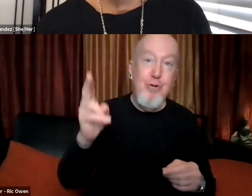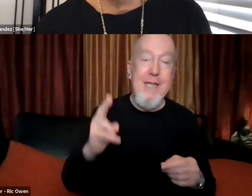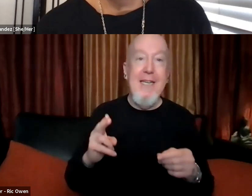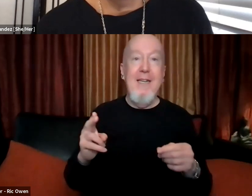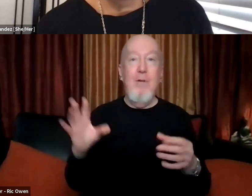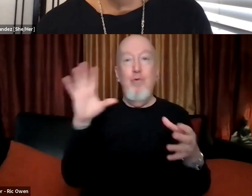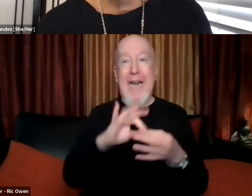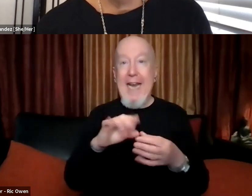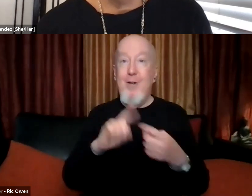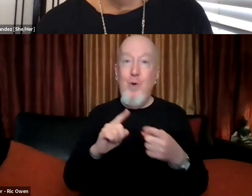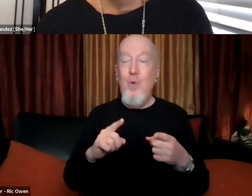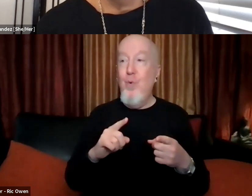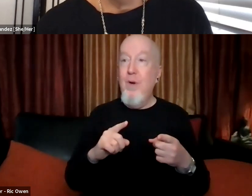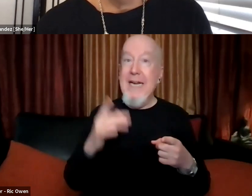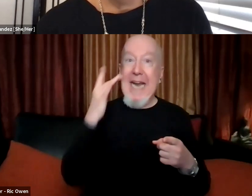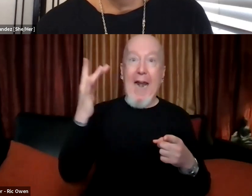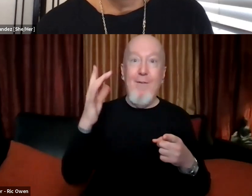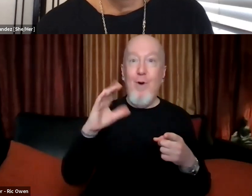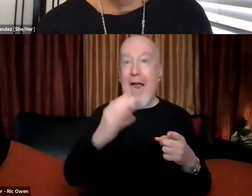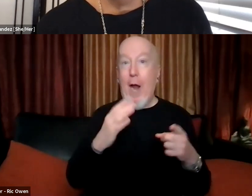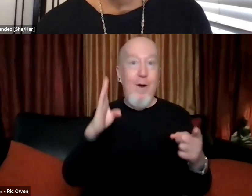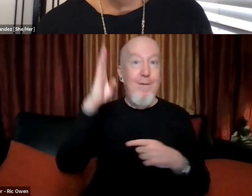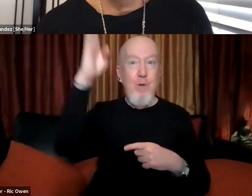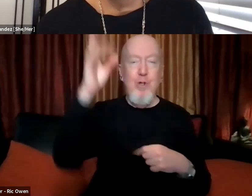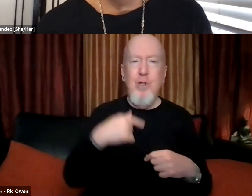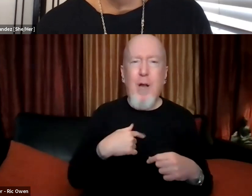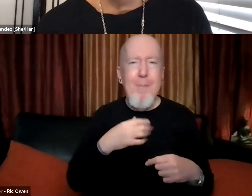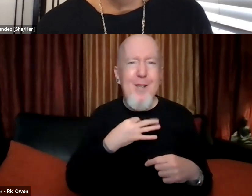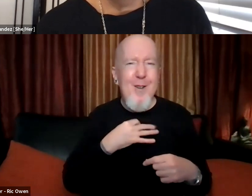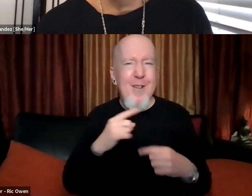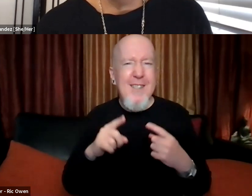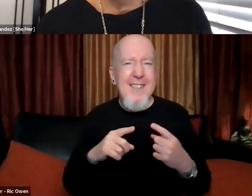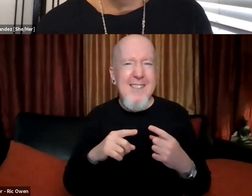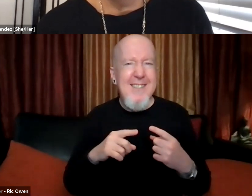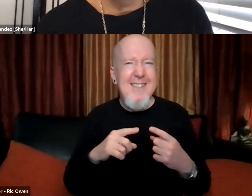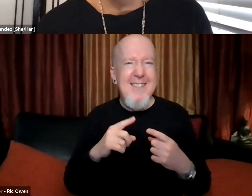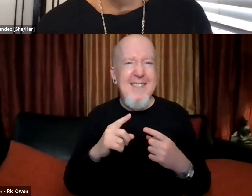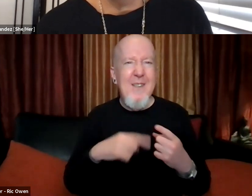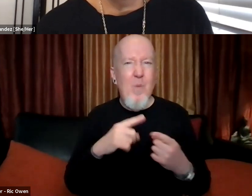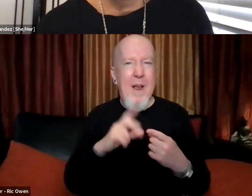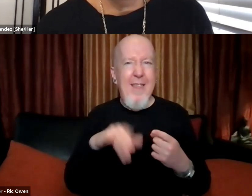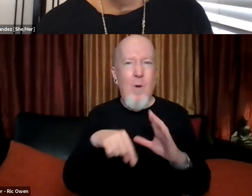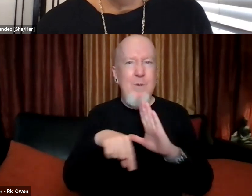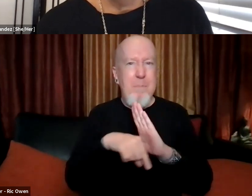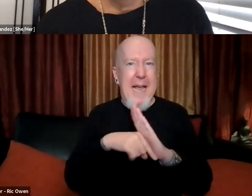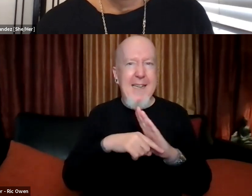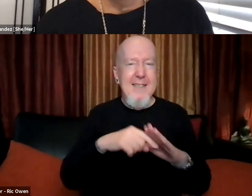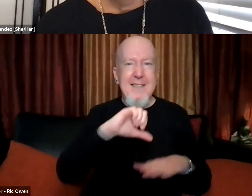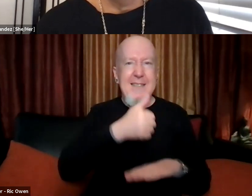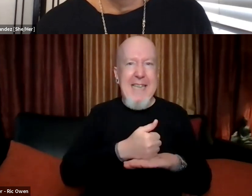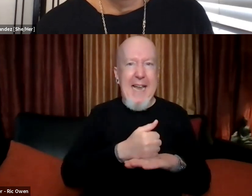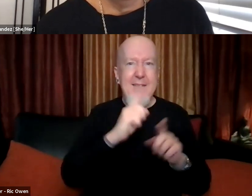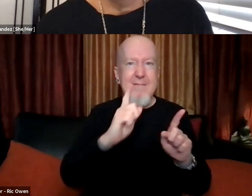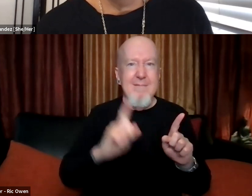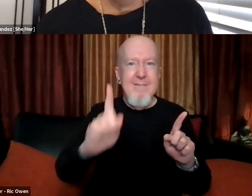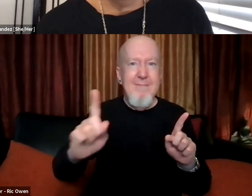California's future would be. And so I think I'm, I'm curious about the timing that, um, it, it's kind of at the same time that these, this kind of great